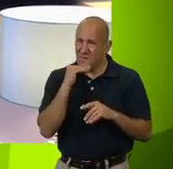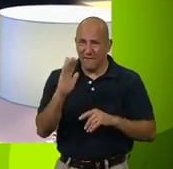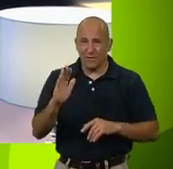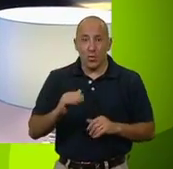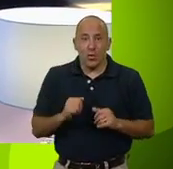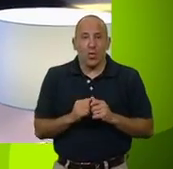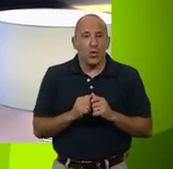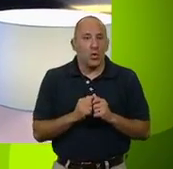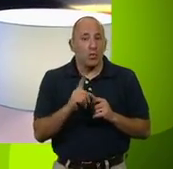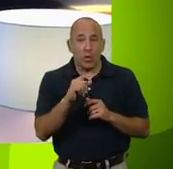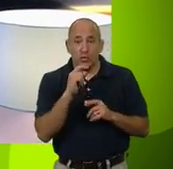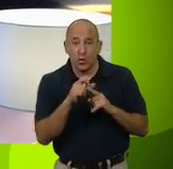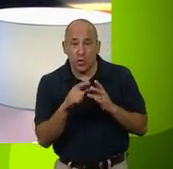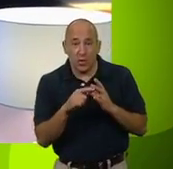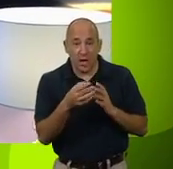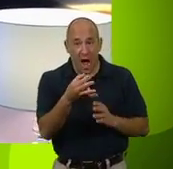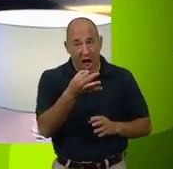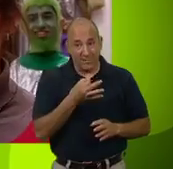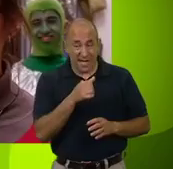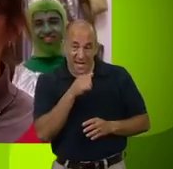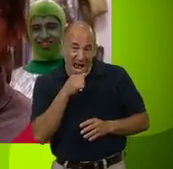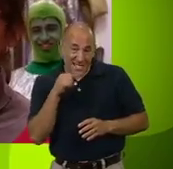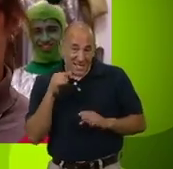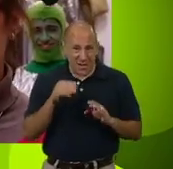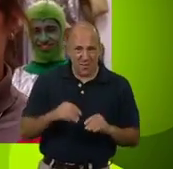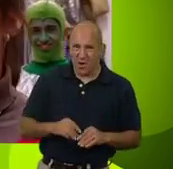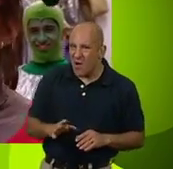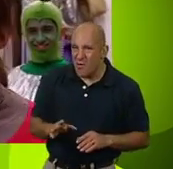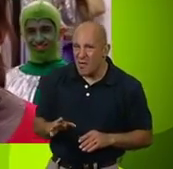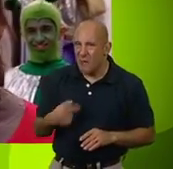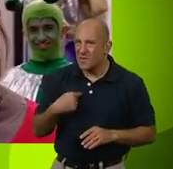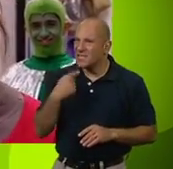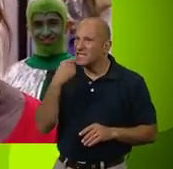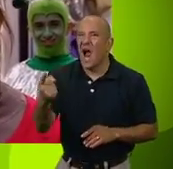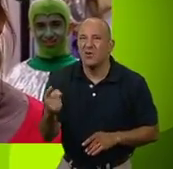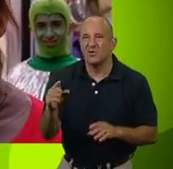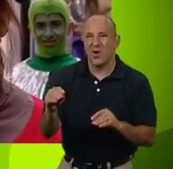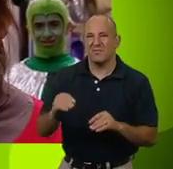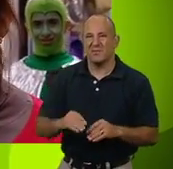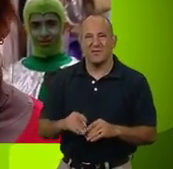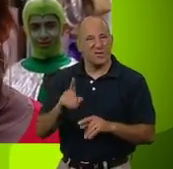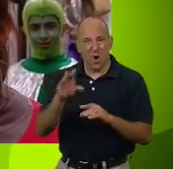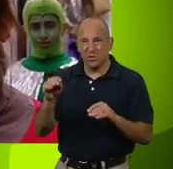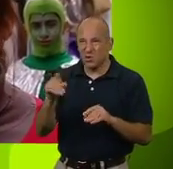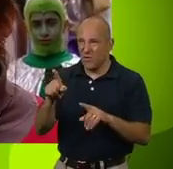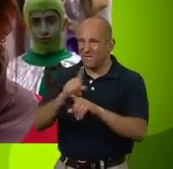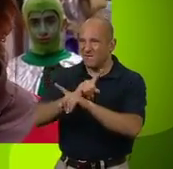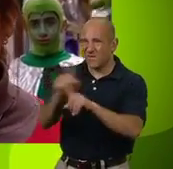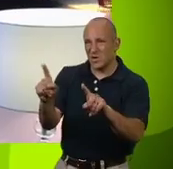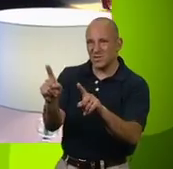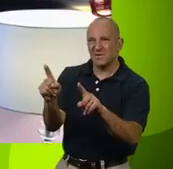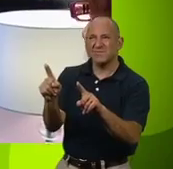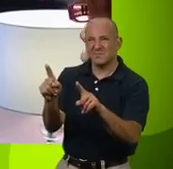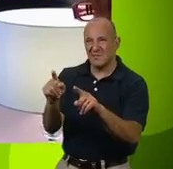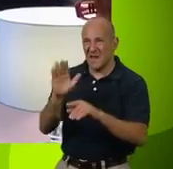What are you going to do, Sam? Ask me nicely to stop? No. I'm going to tell you to stop. And if you don't, you are so for